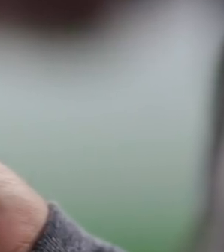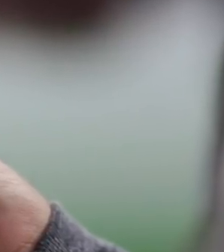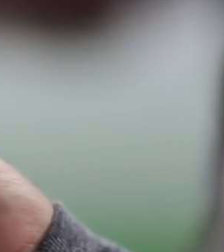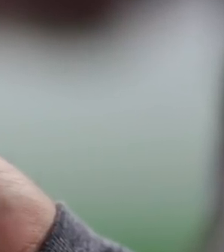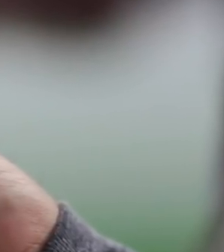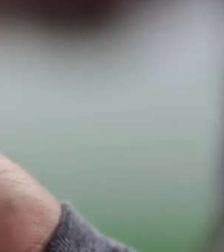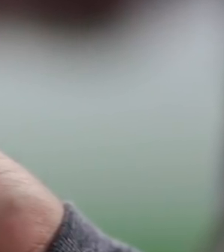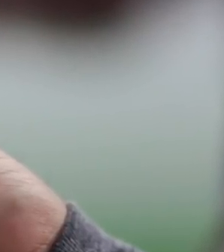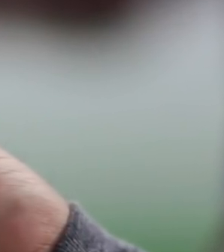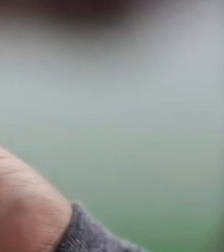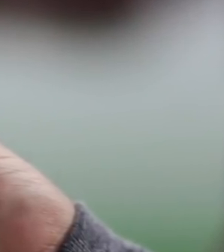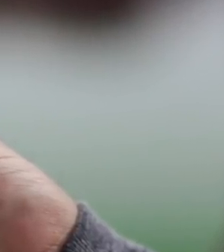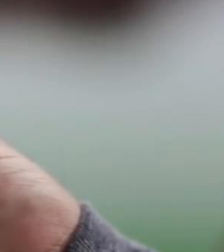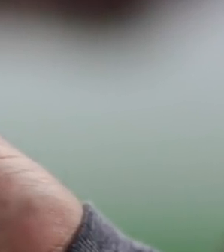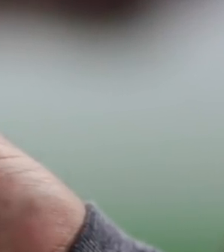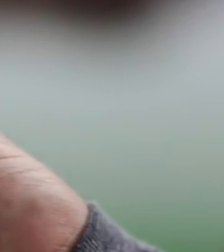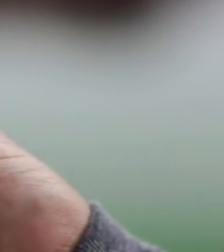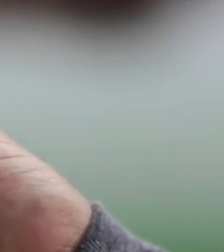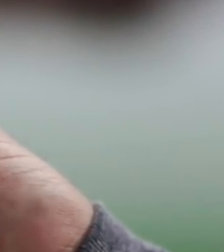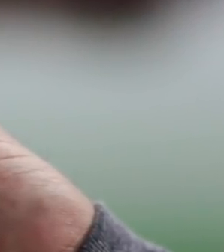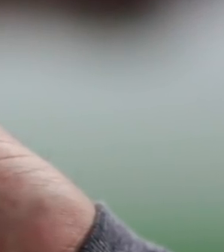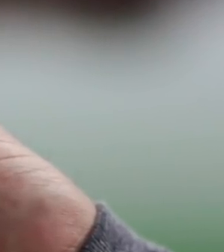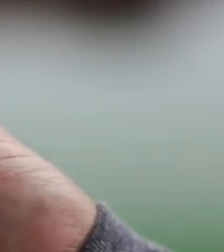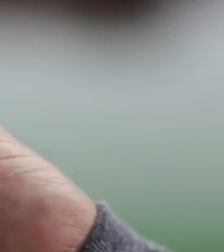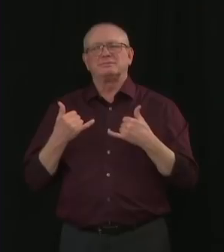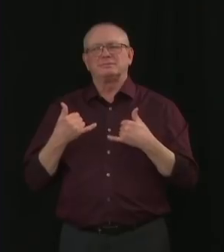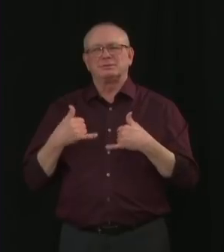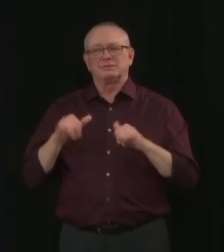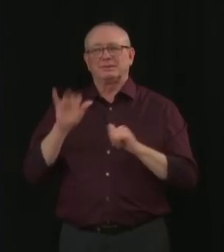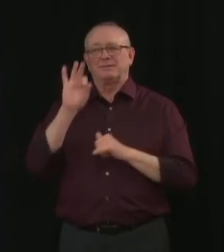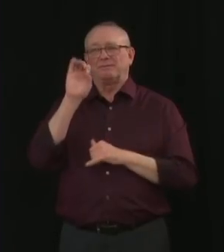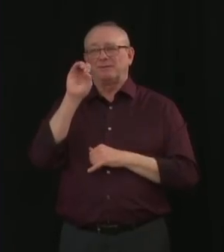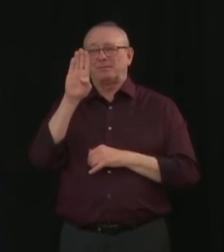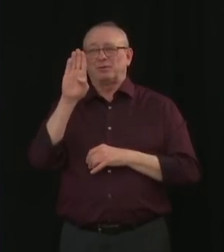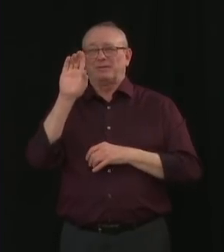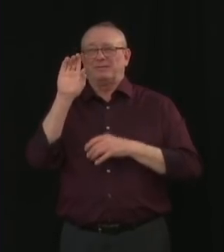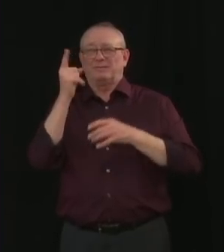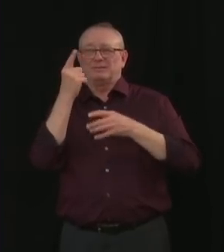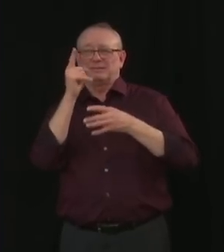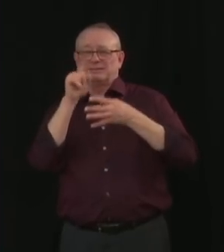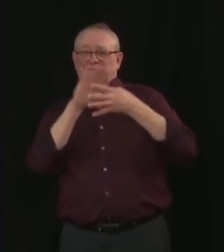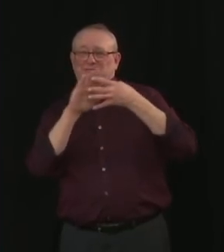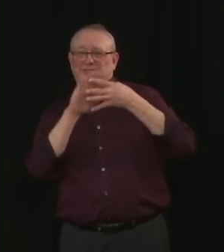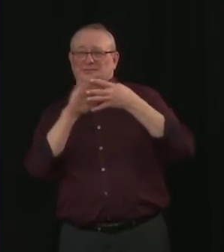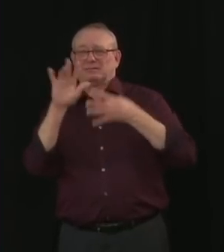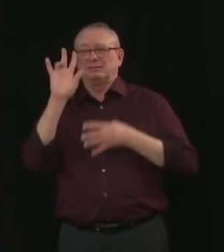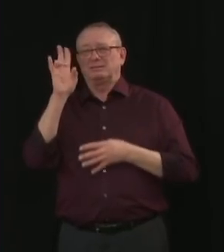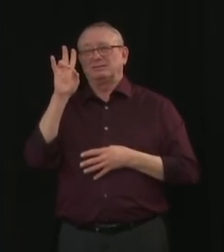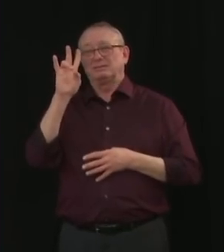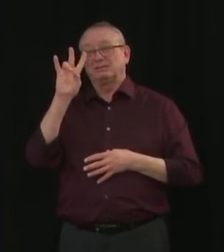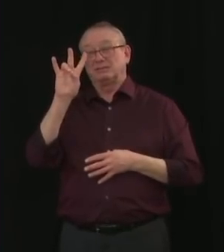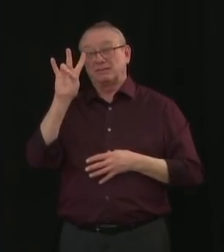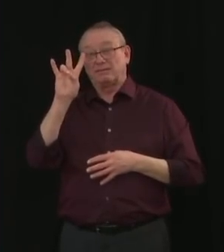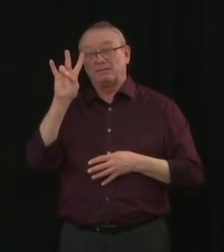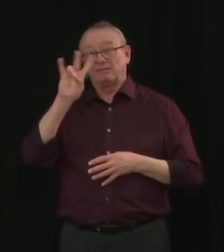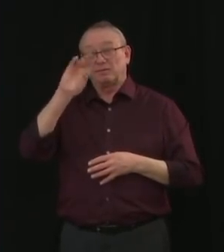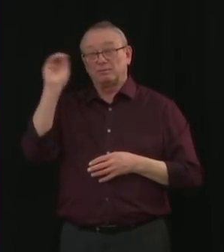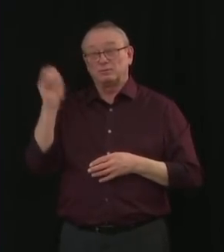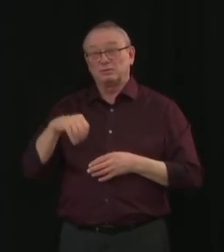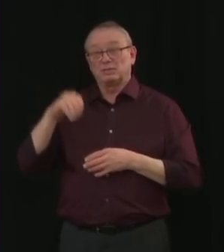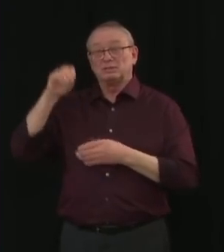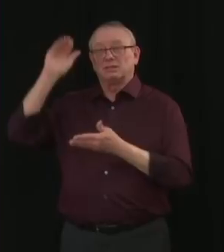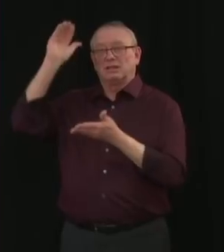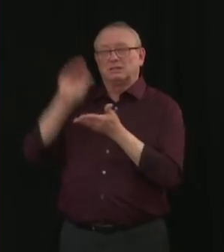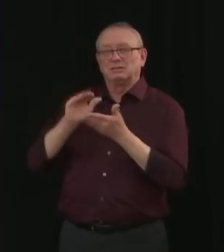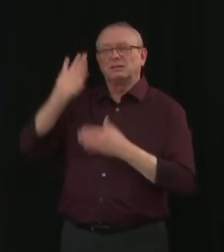shortfall in the first week of February. But federal officials kept telling us that we'd still